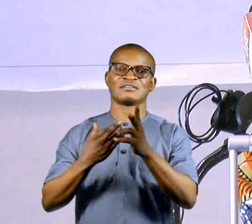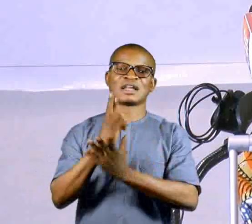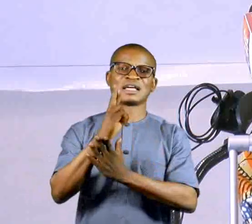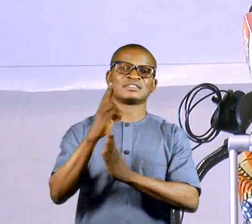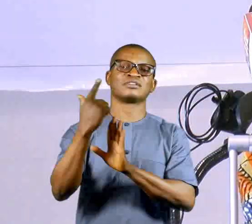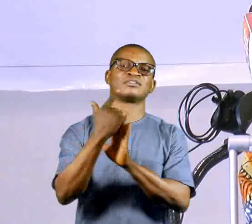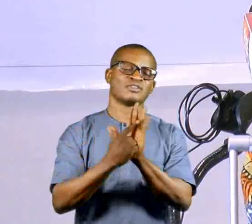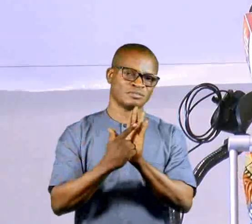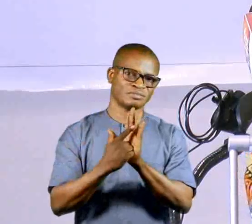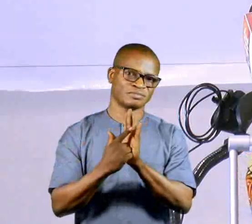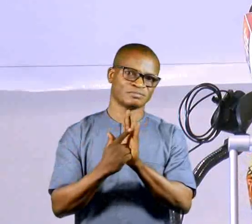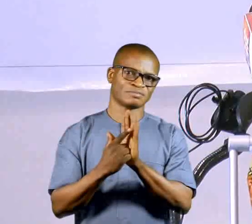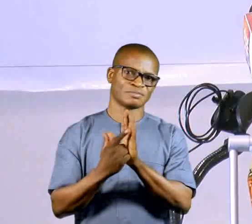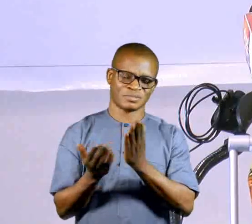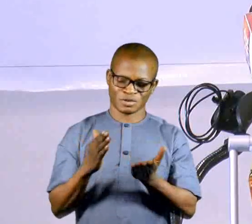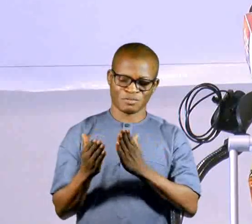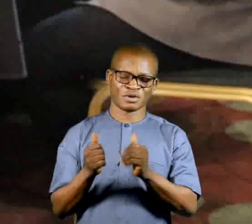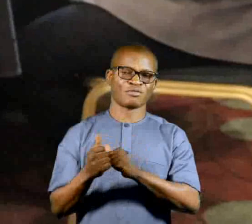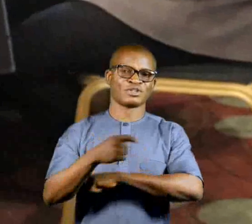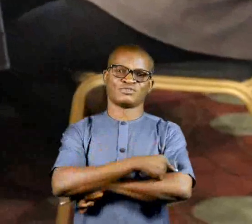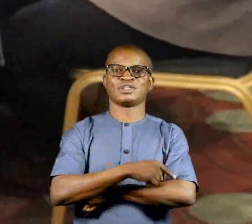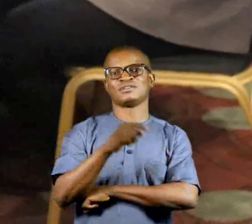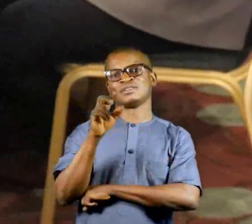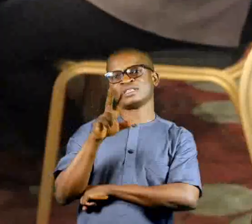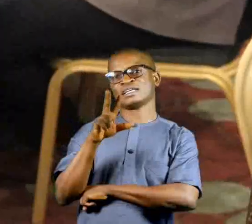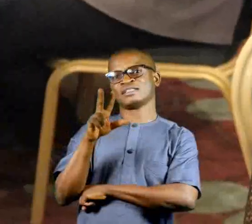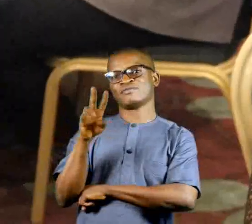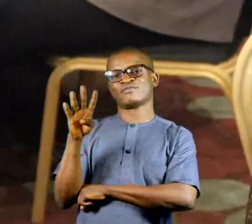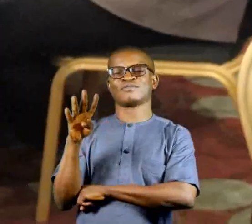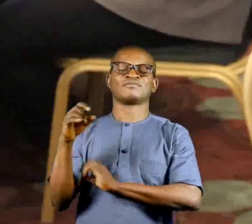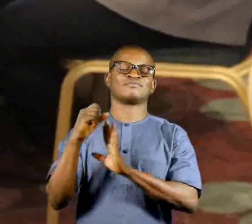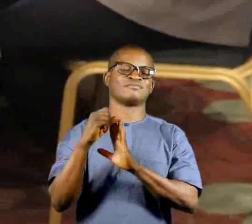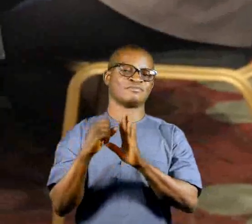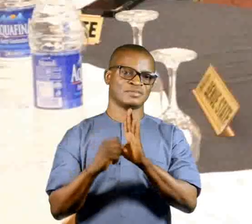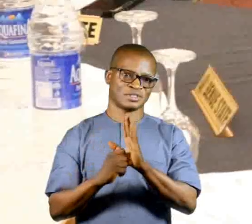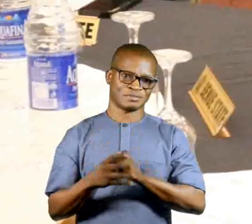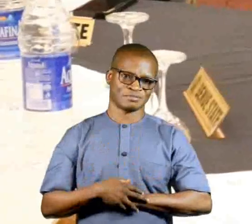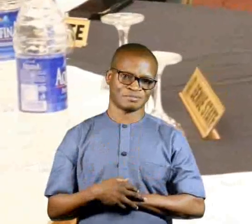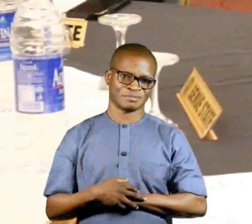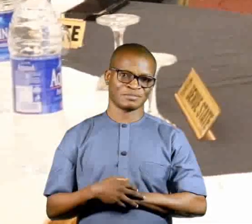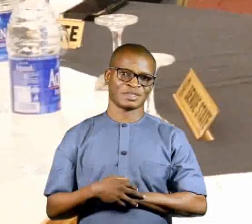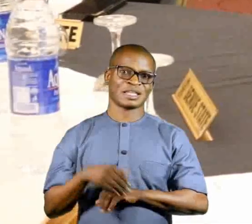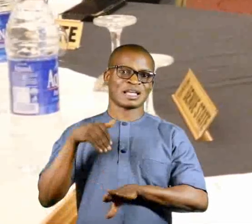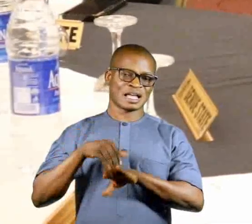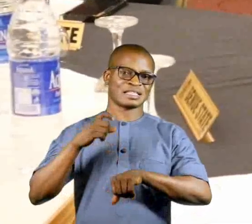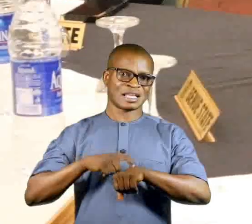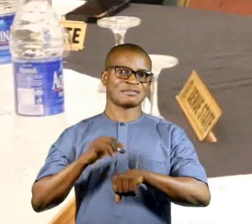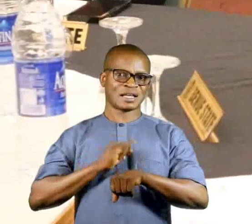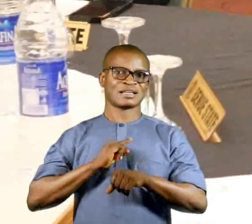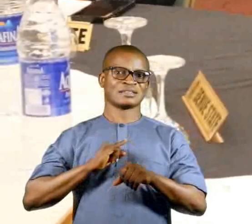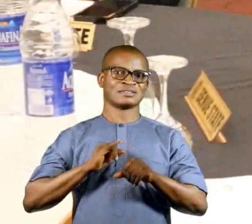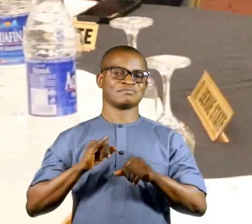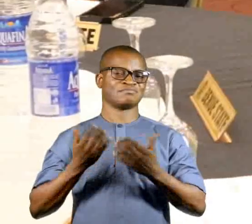when compared to what we have today 34 states as of the time I assume office